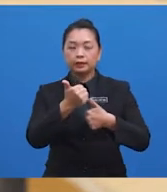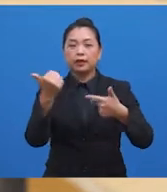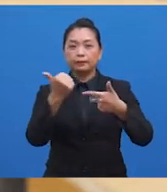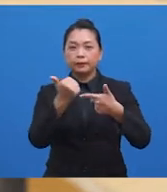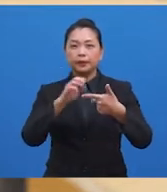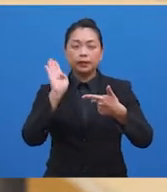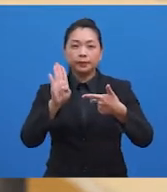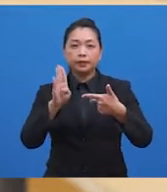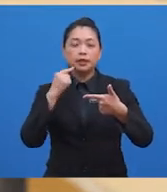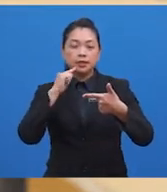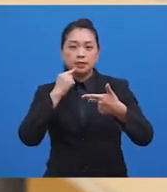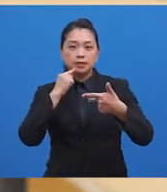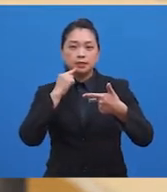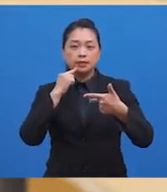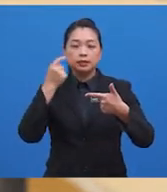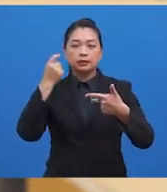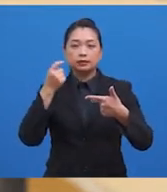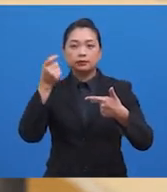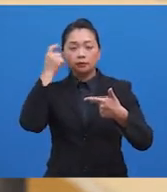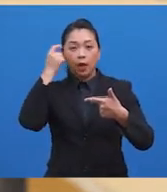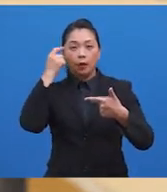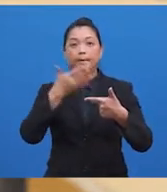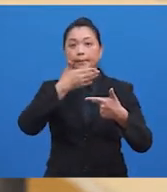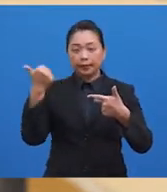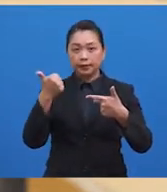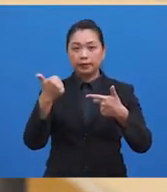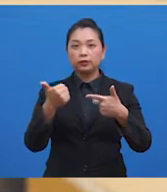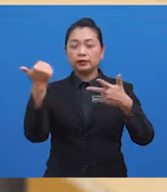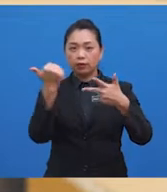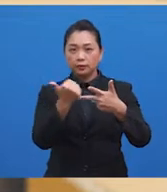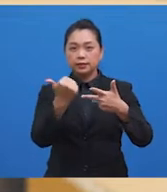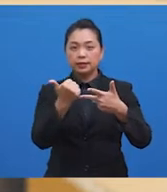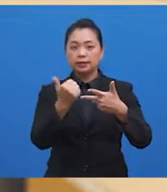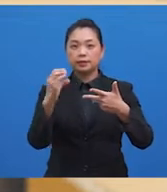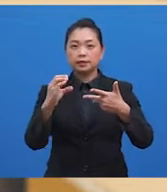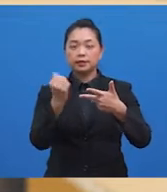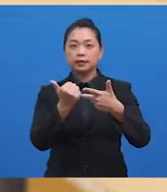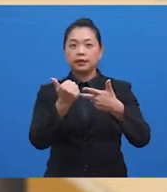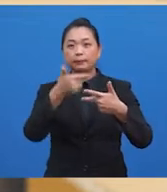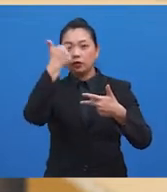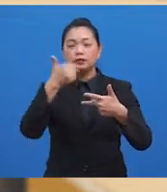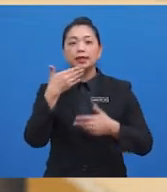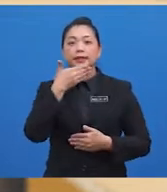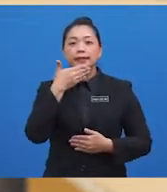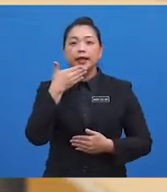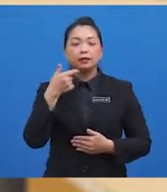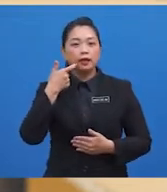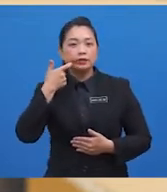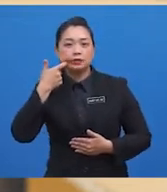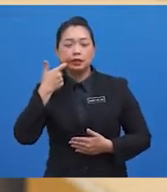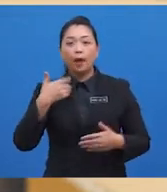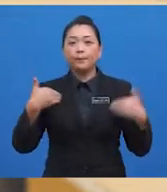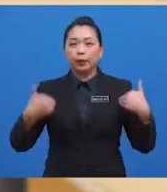serious drug addicts have developed tolerance to the drugs they are taking? Or C, because young addicts'